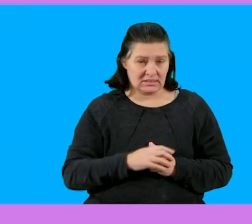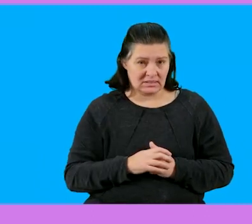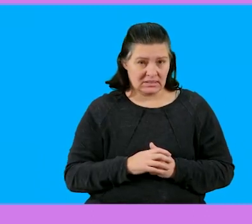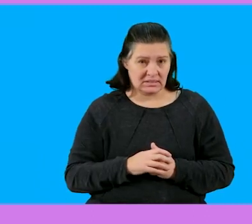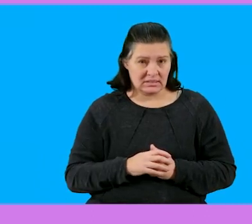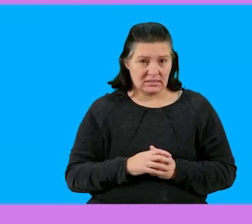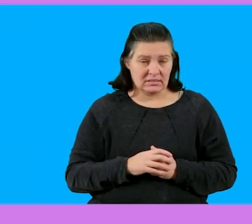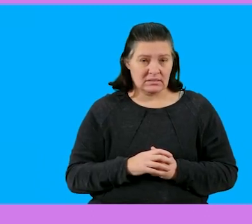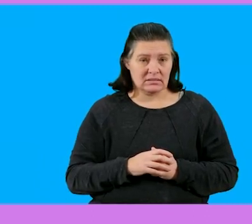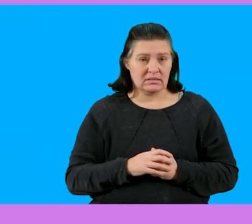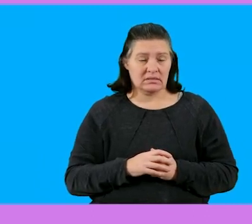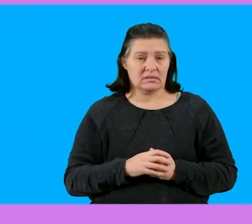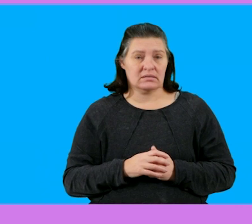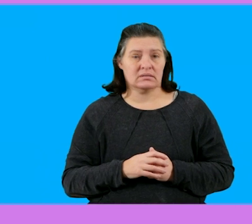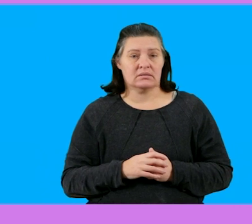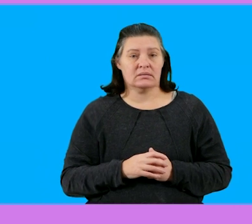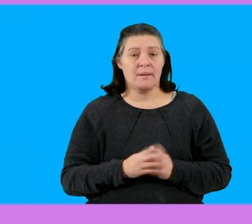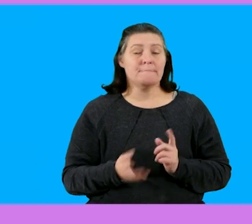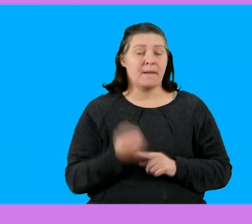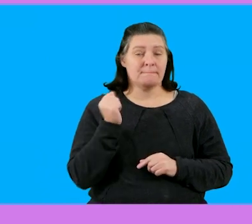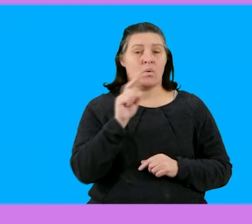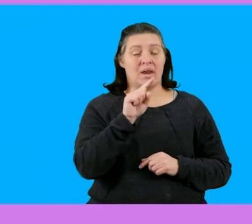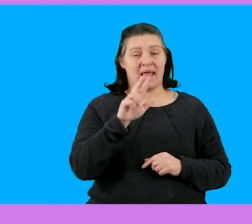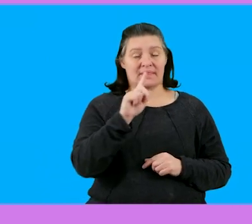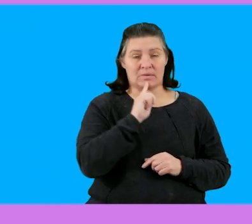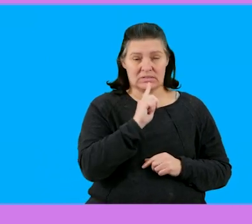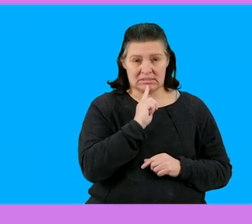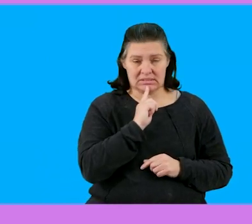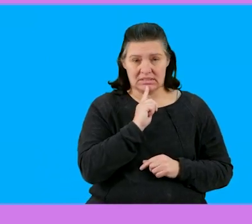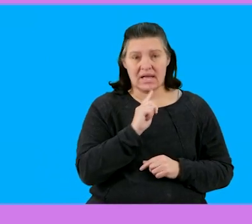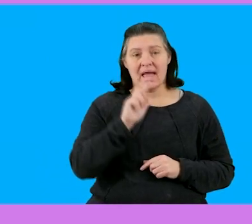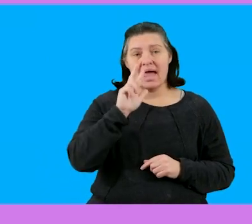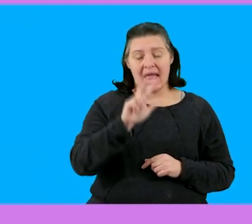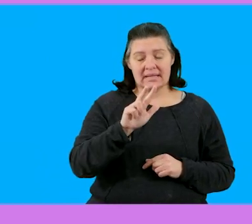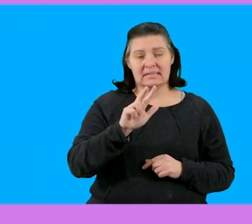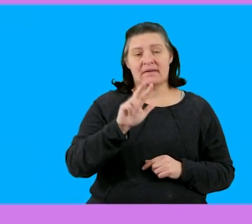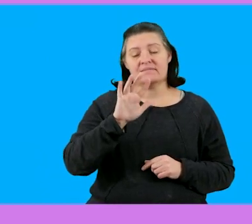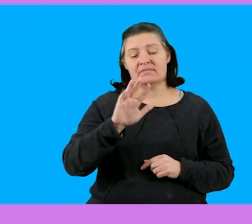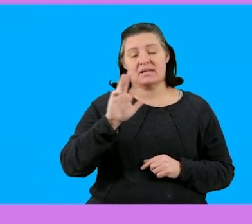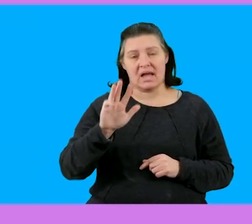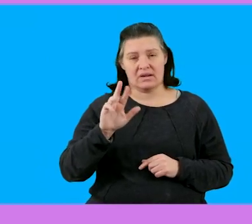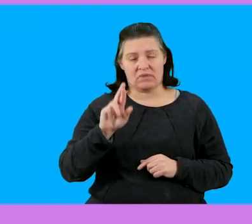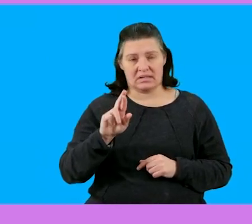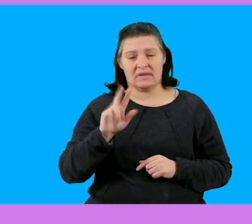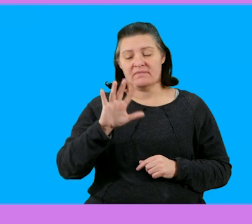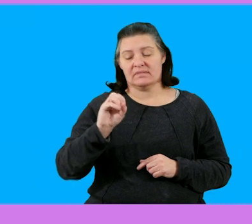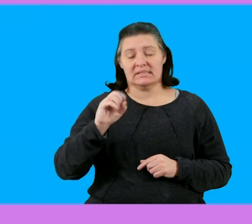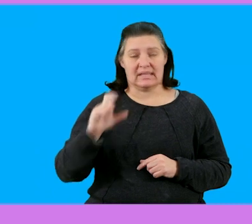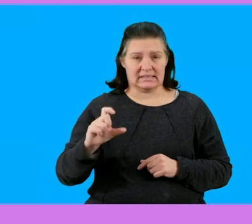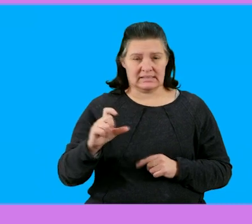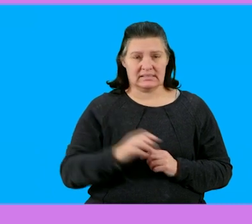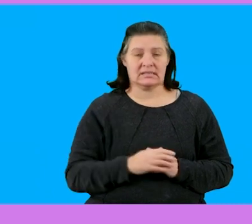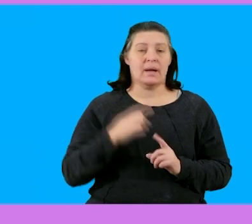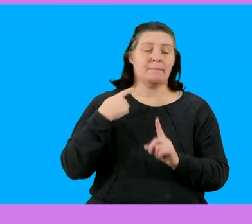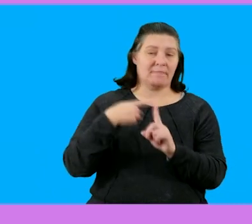so therefore I'll take the 18,000 18,000 rent 50,000 rent and 50,000 rent